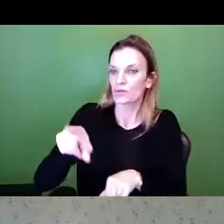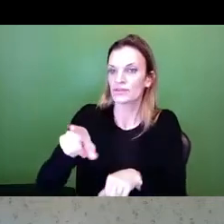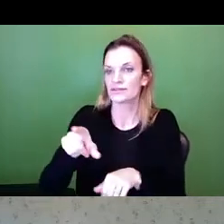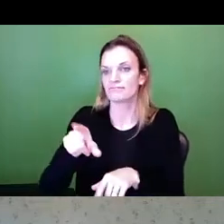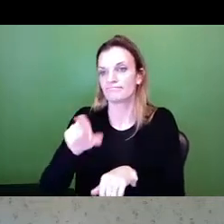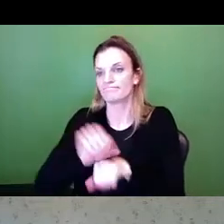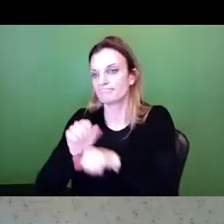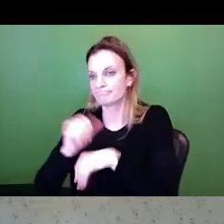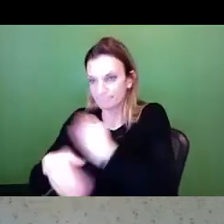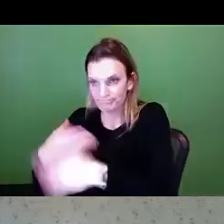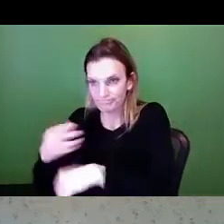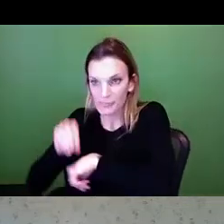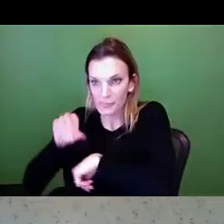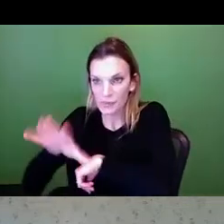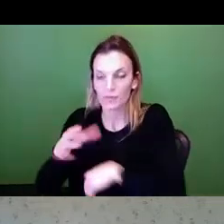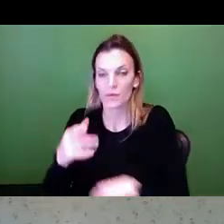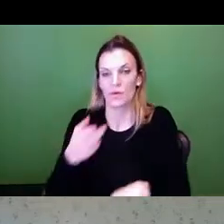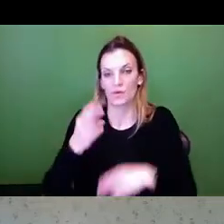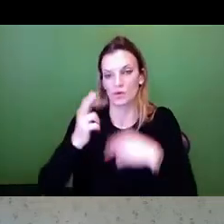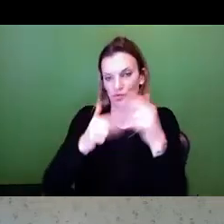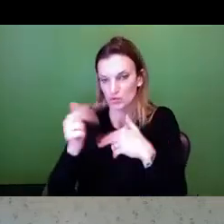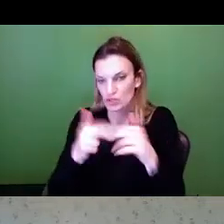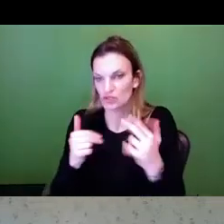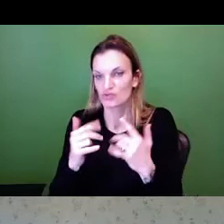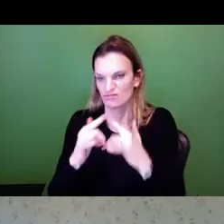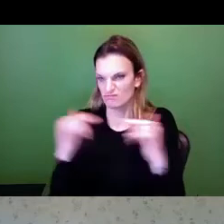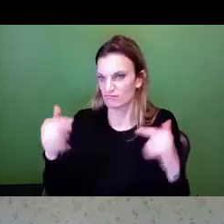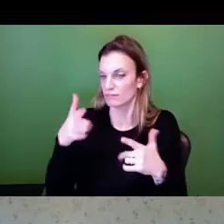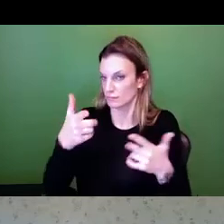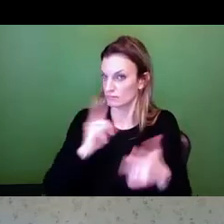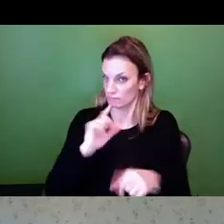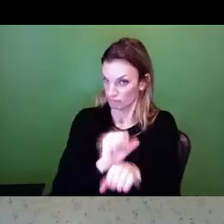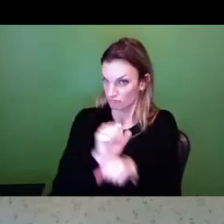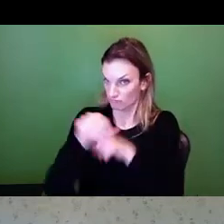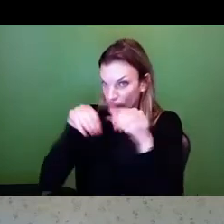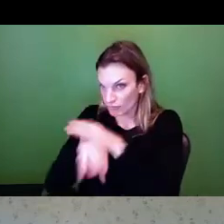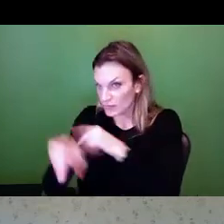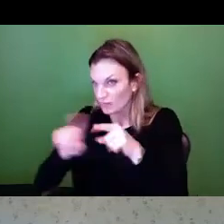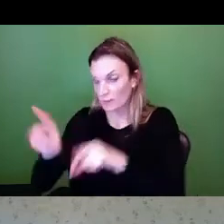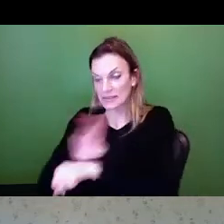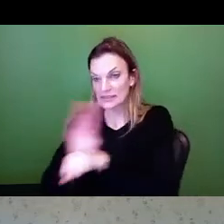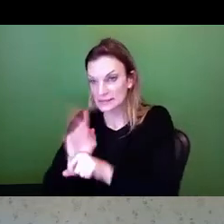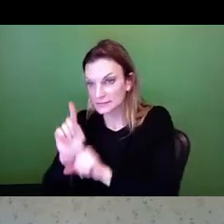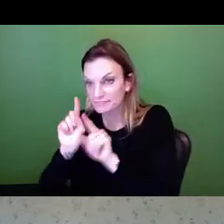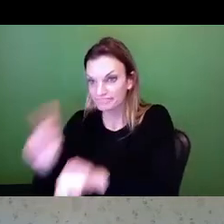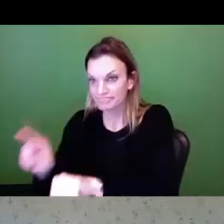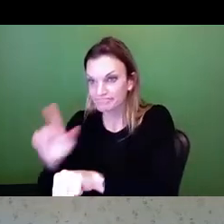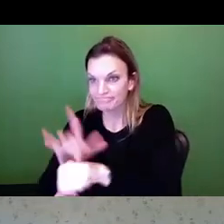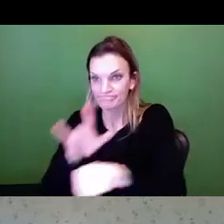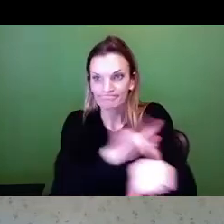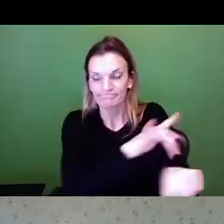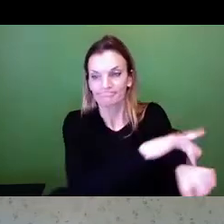or Construction or GI, they're going out into the workplace, too, and they're looking to see if there's any hazards,